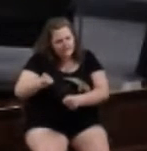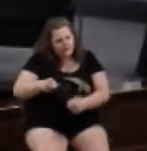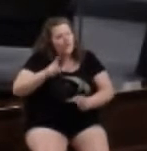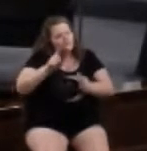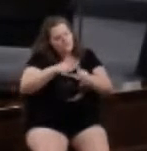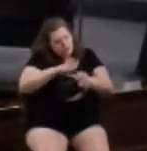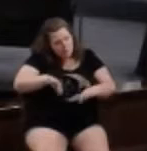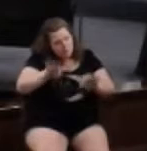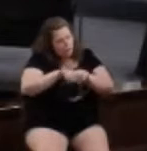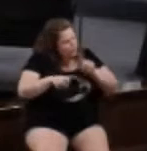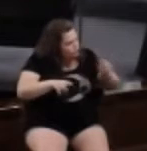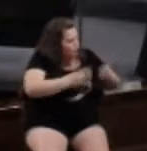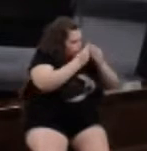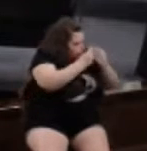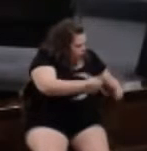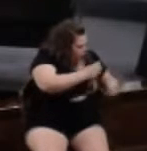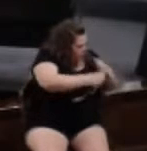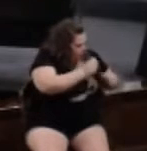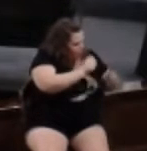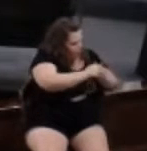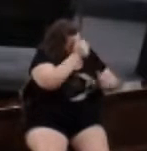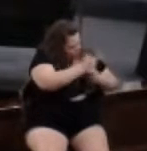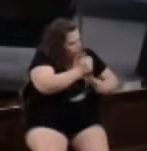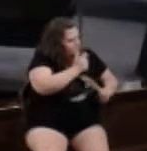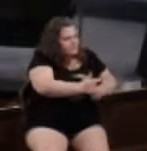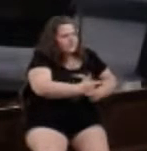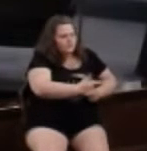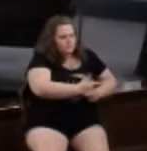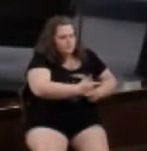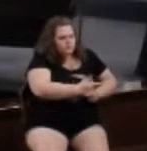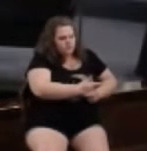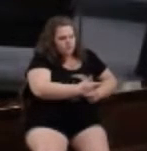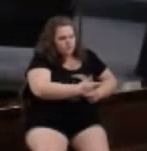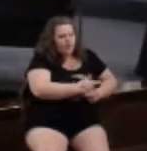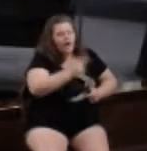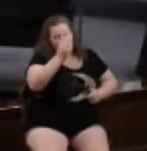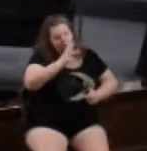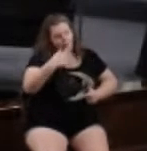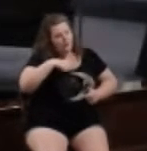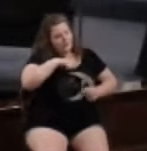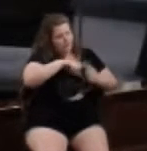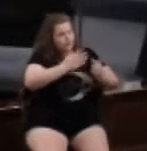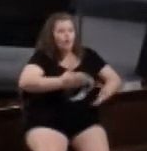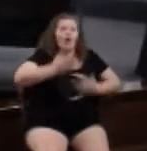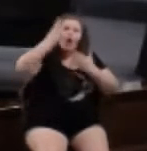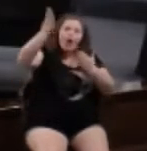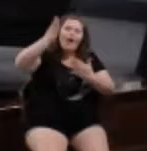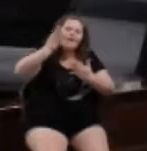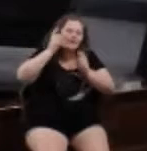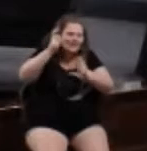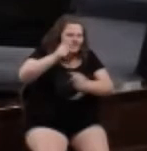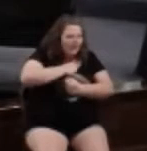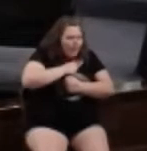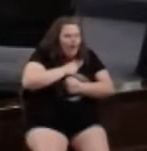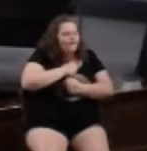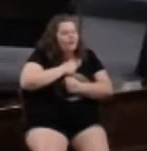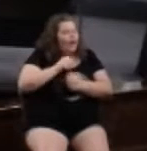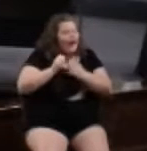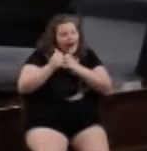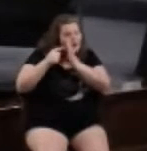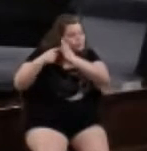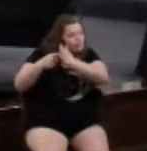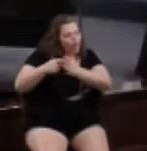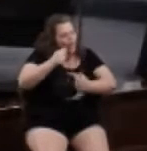with your brother or sister who you have a problem with. God wants us to offer him our gift of love, and we show him that love by loving our